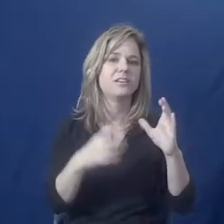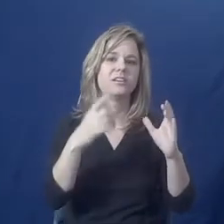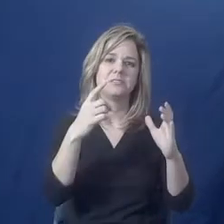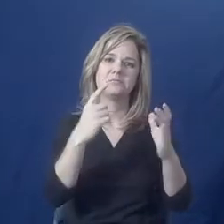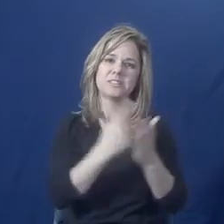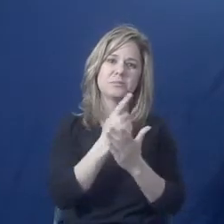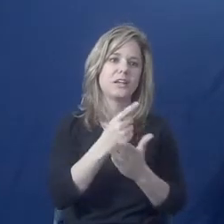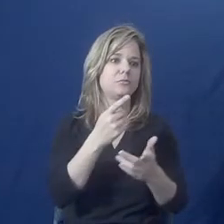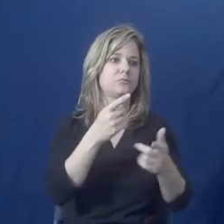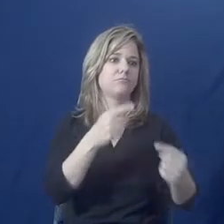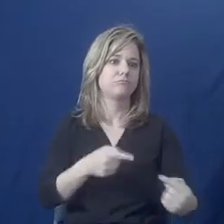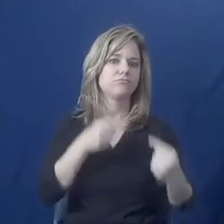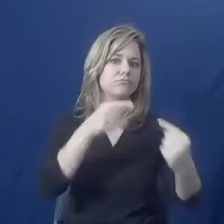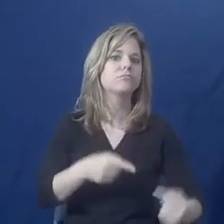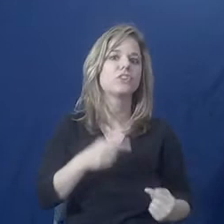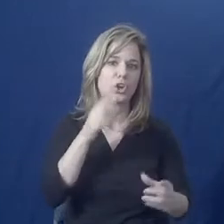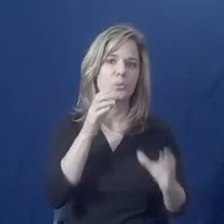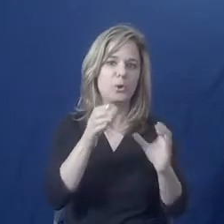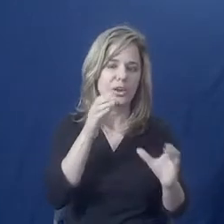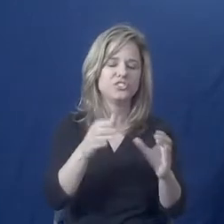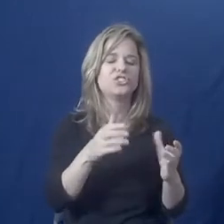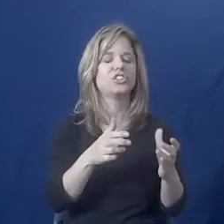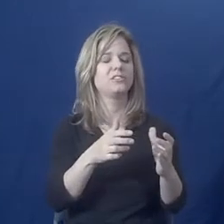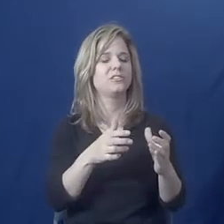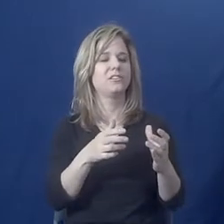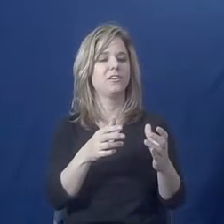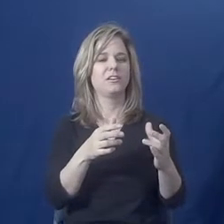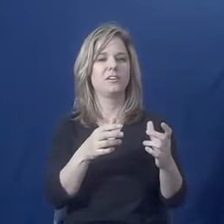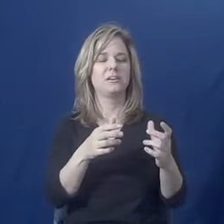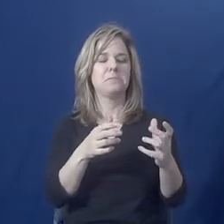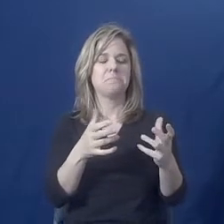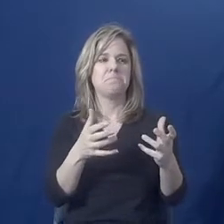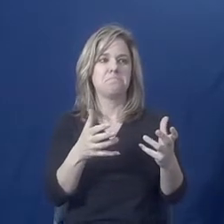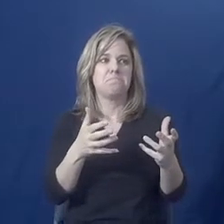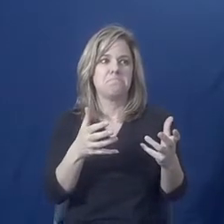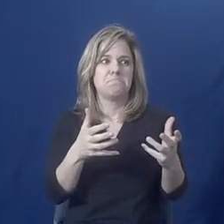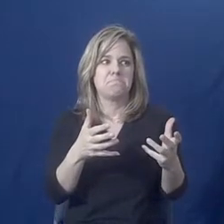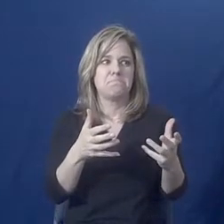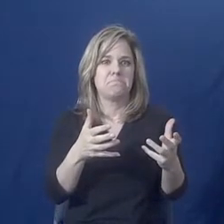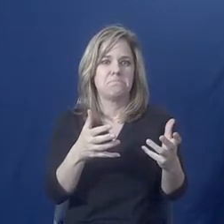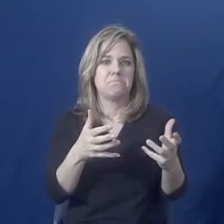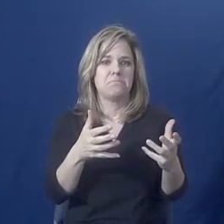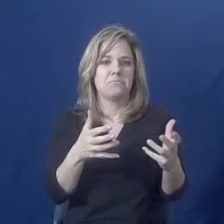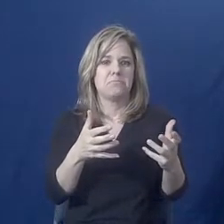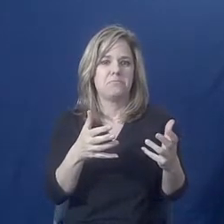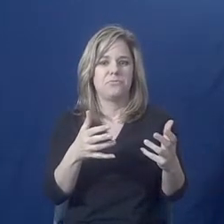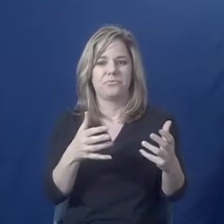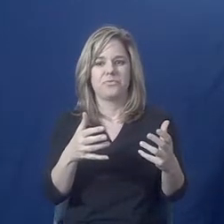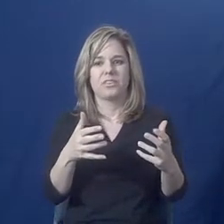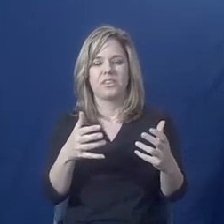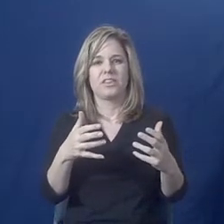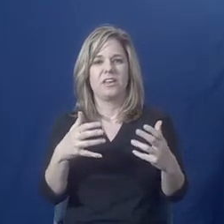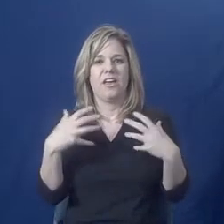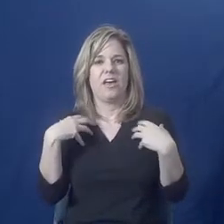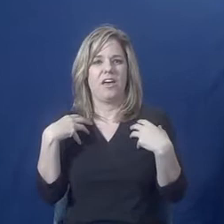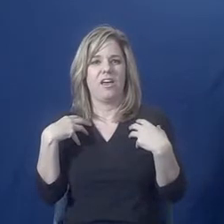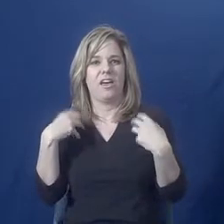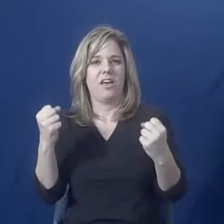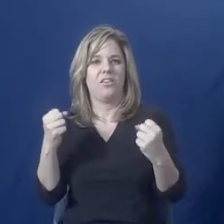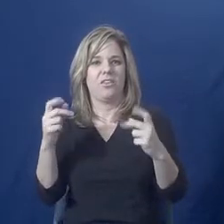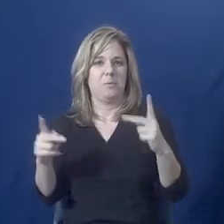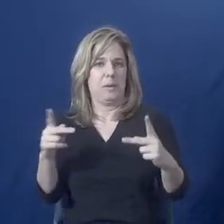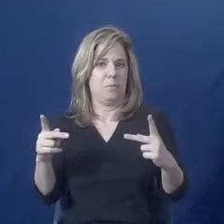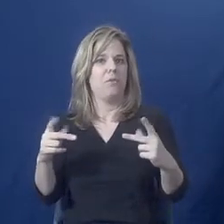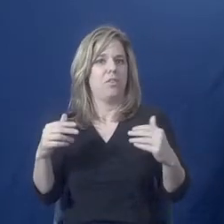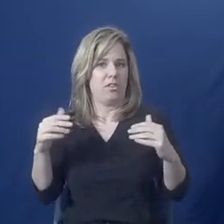work. And people don't, without disabilities or who have hearing privilege, don't